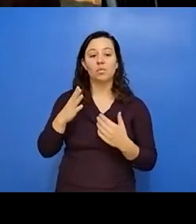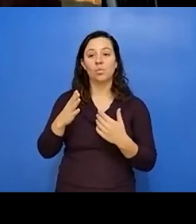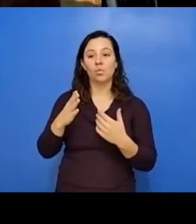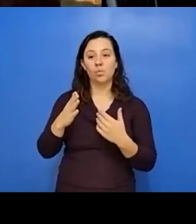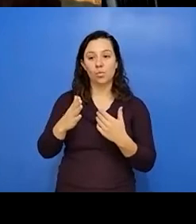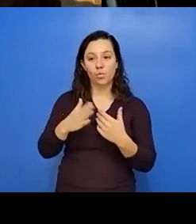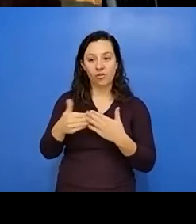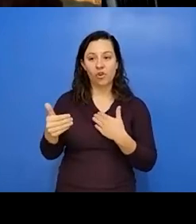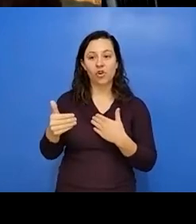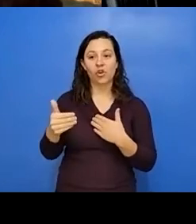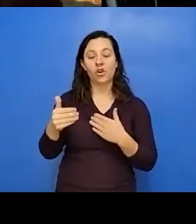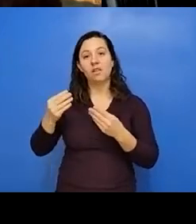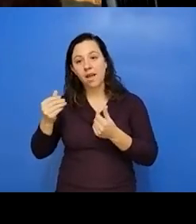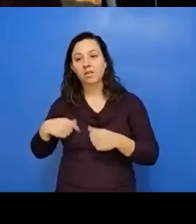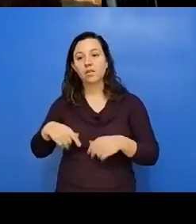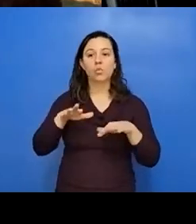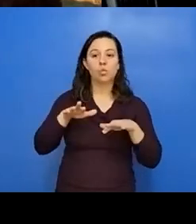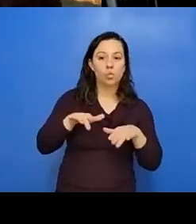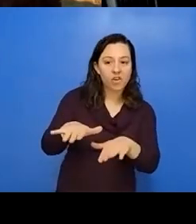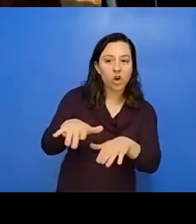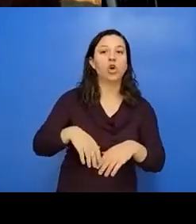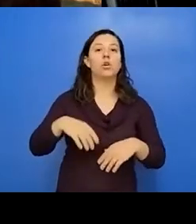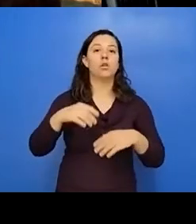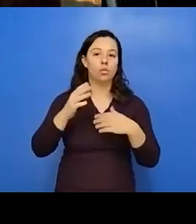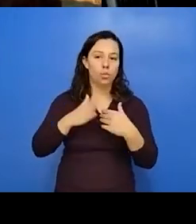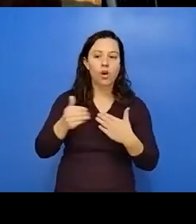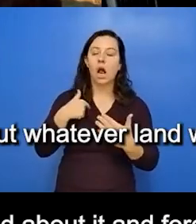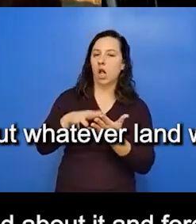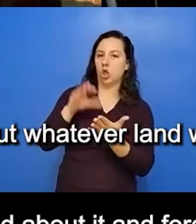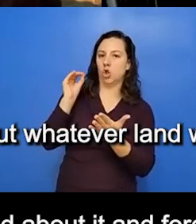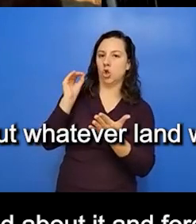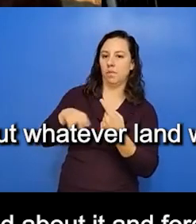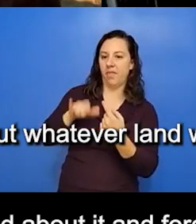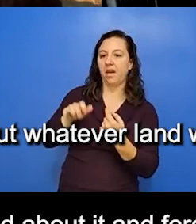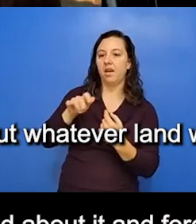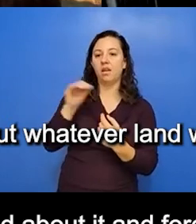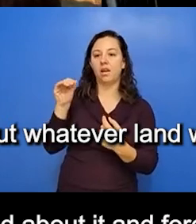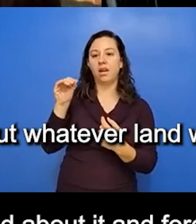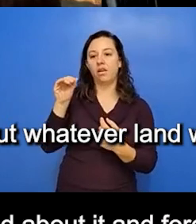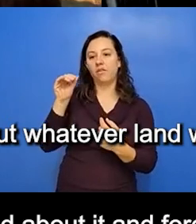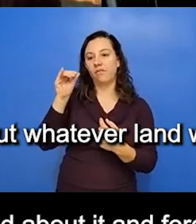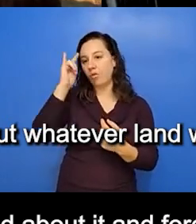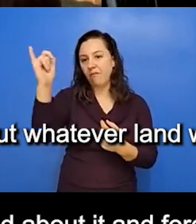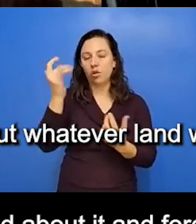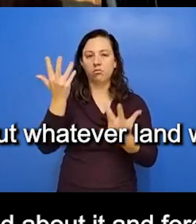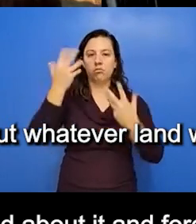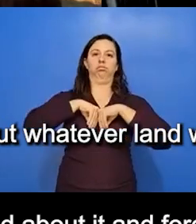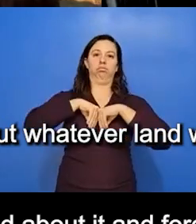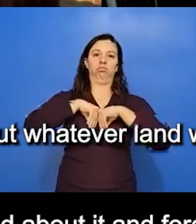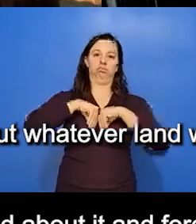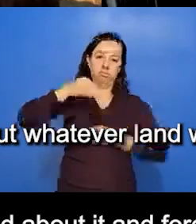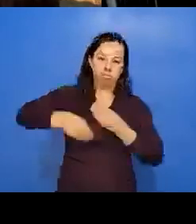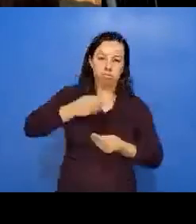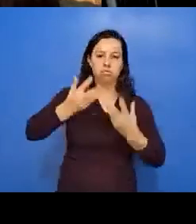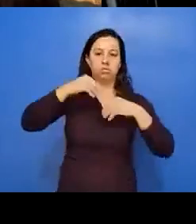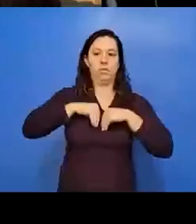river, whatever, you know, grouse, whatever I, I learned about it and forever, it's always going to be in me no matter what I'm always going to do. That's right.